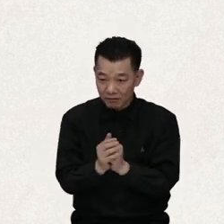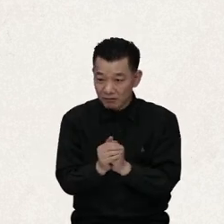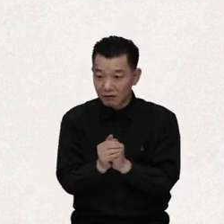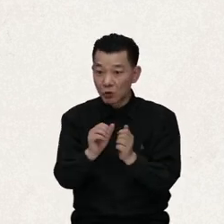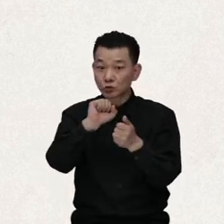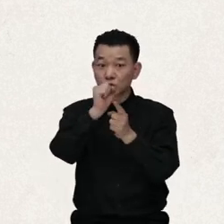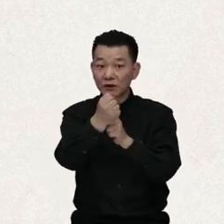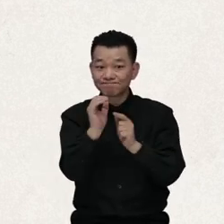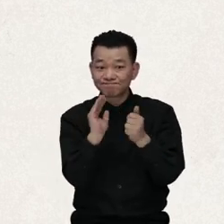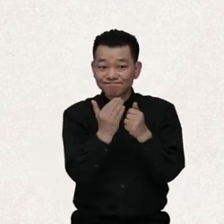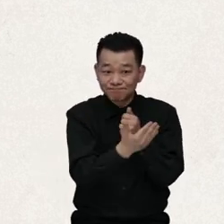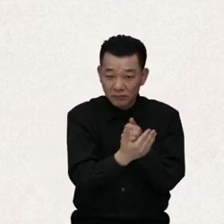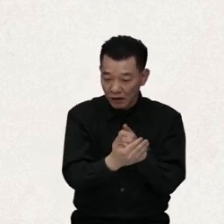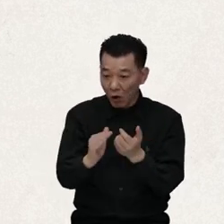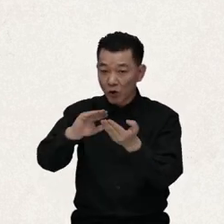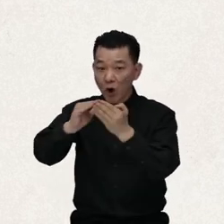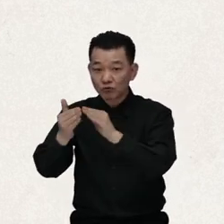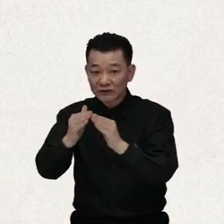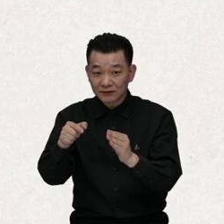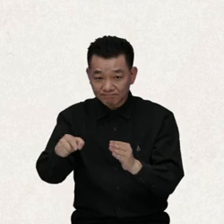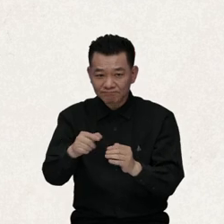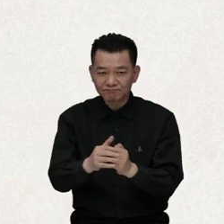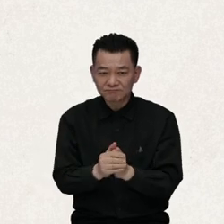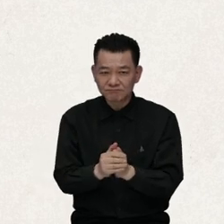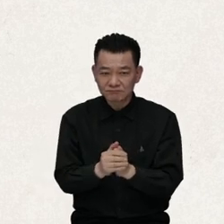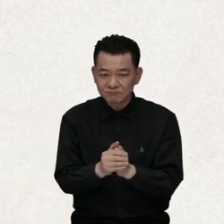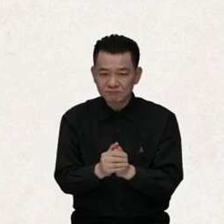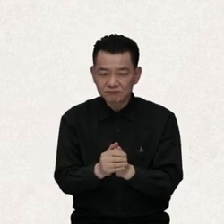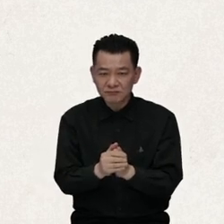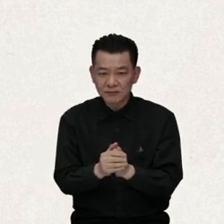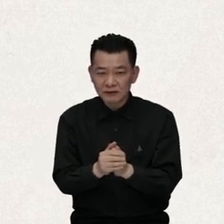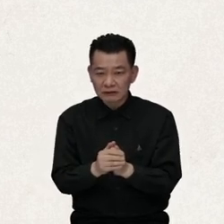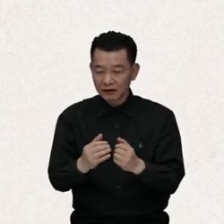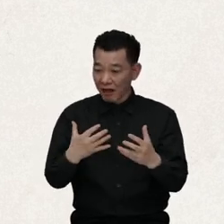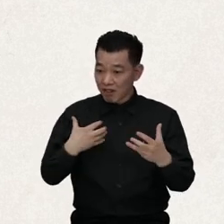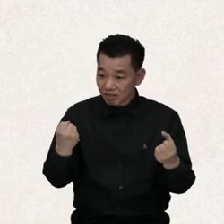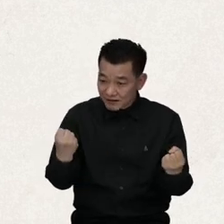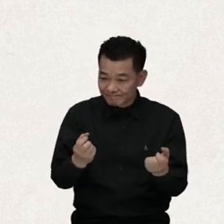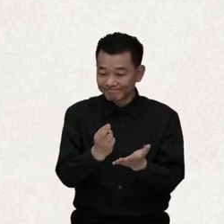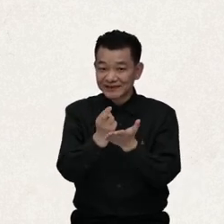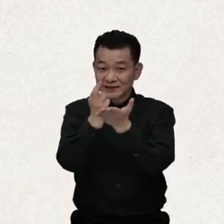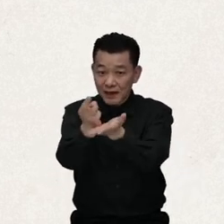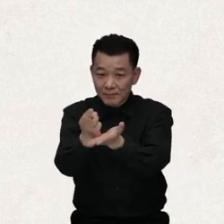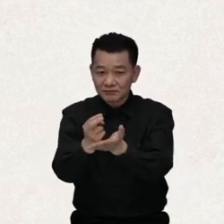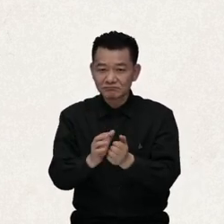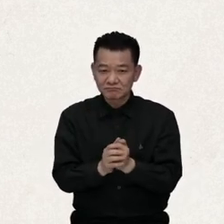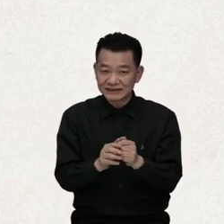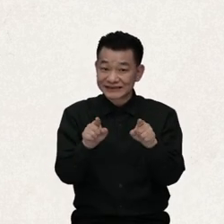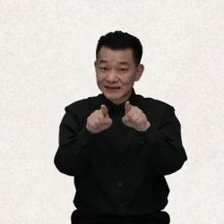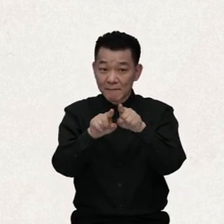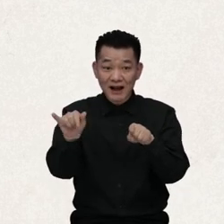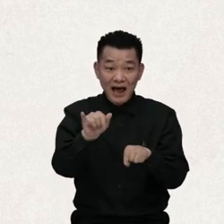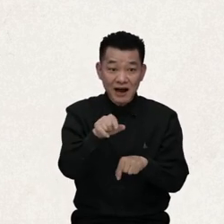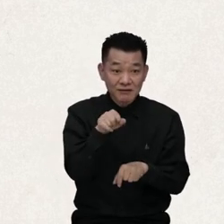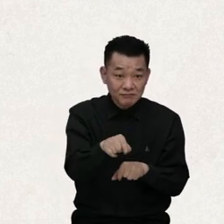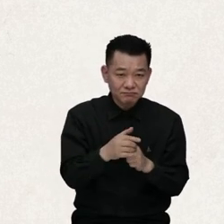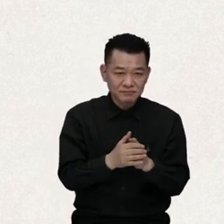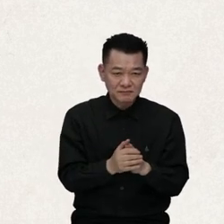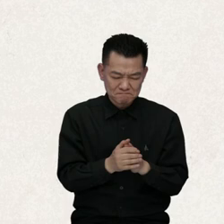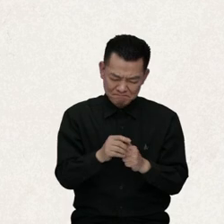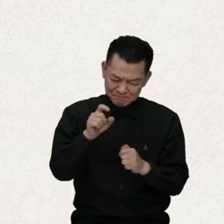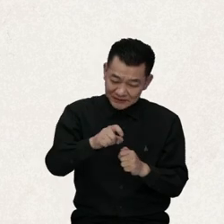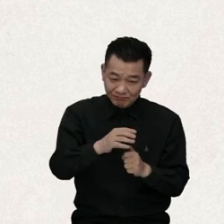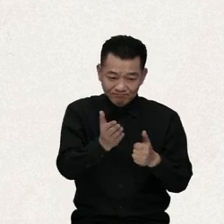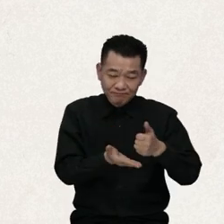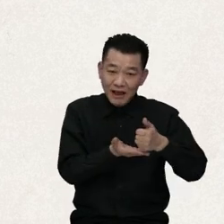protection, independent life in community, education, health and rehabilitation. Even so, states'